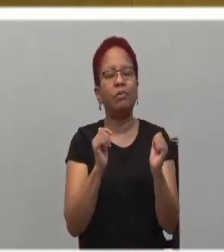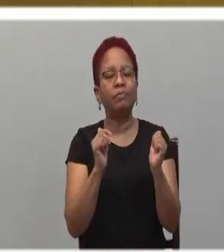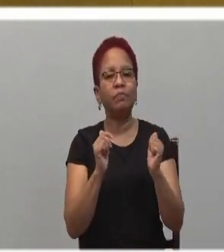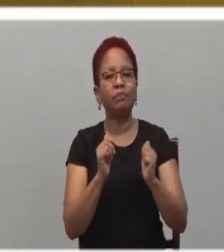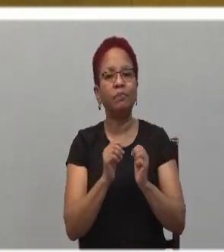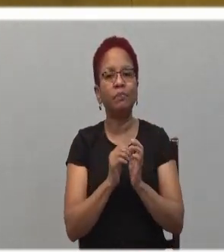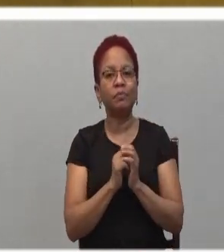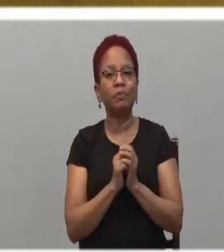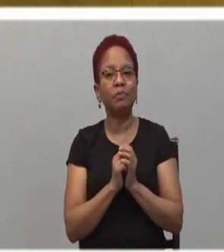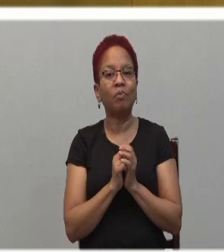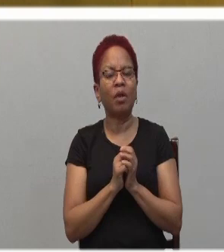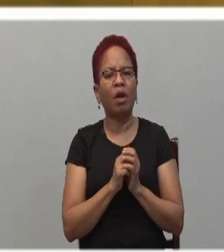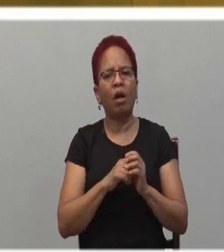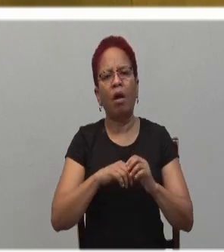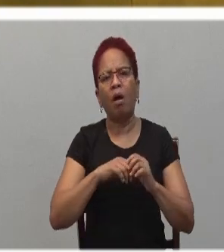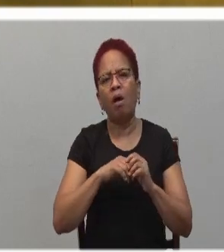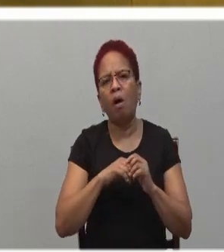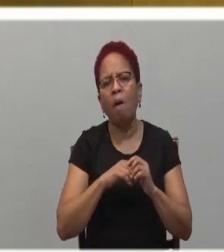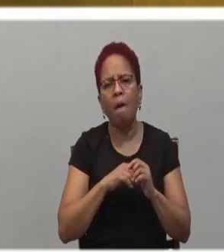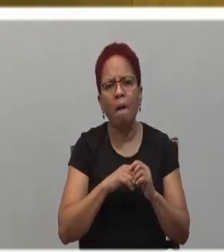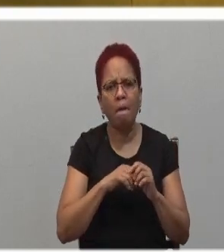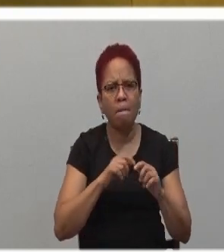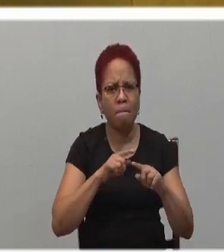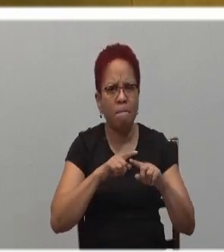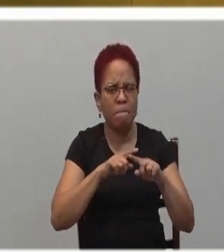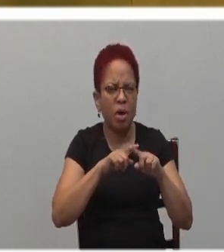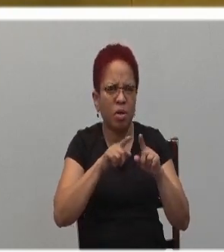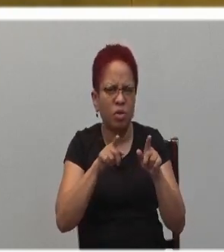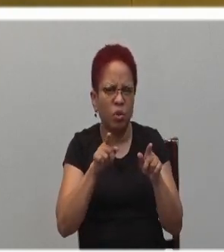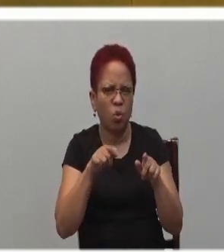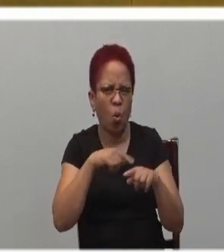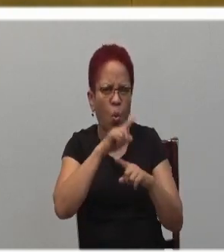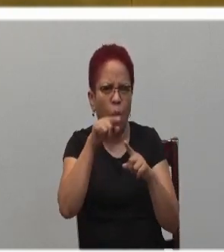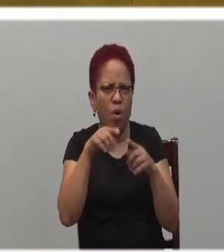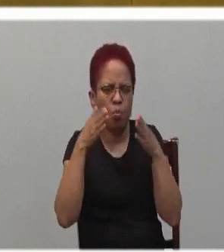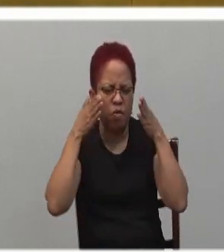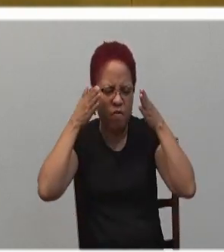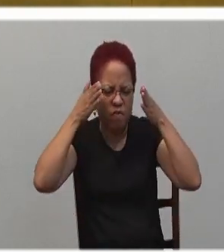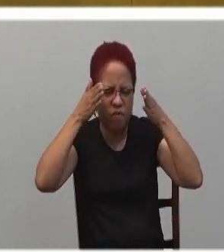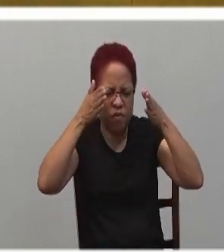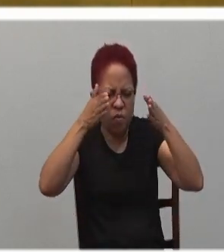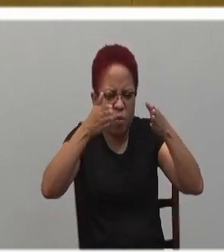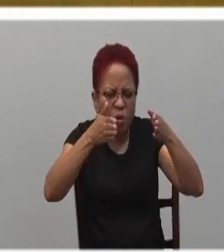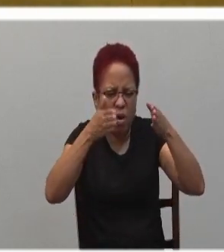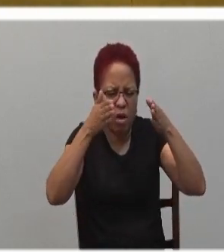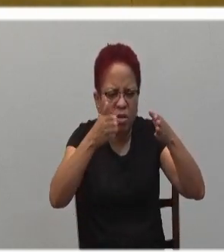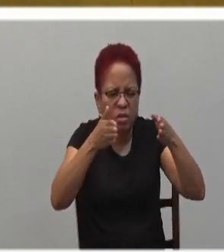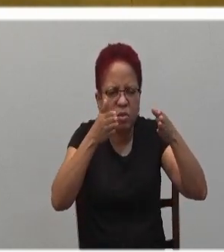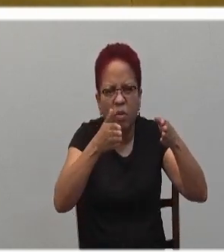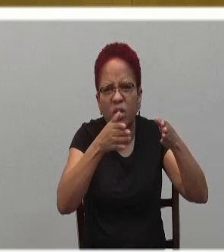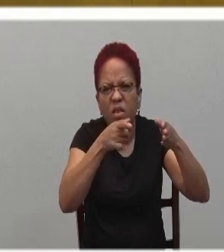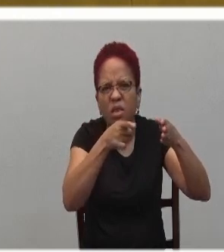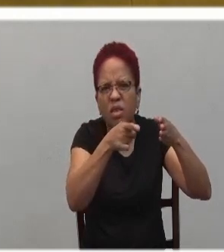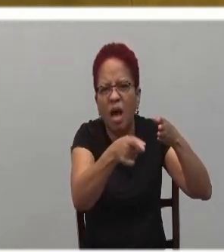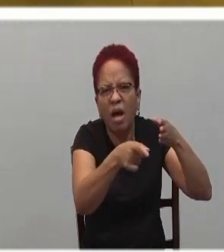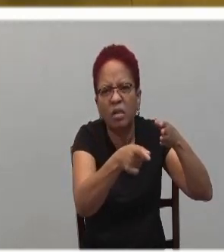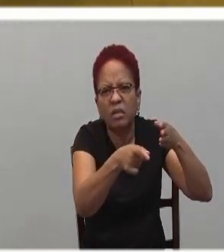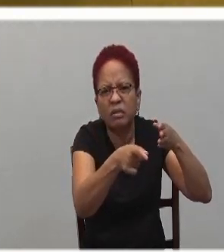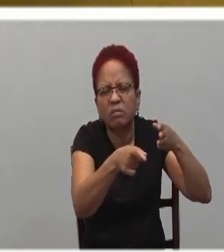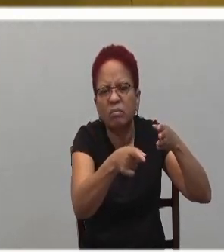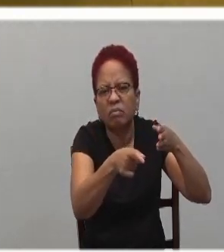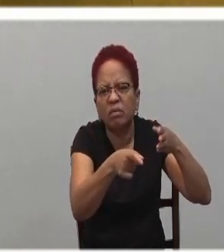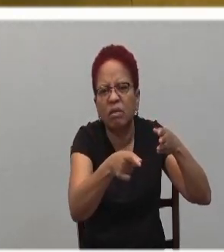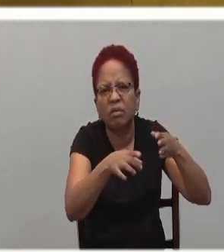But when you and I are laser-focused on these things and these persons that are like water